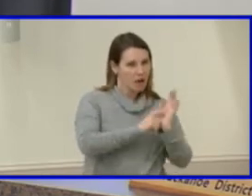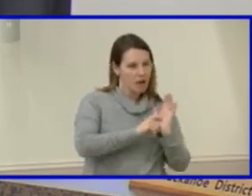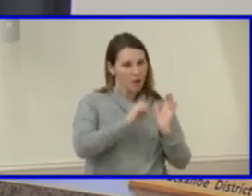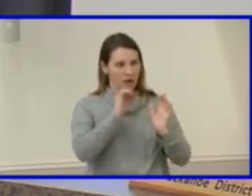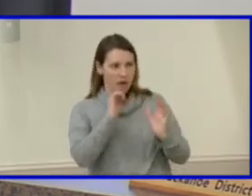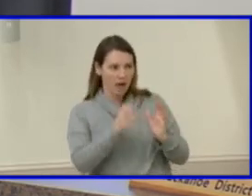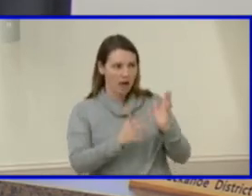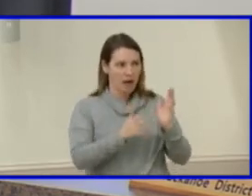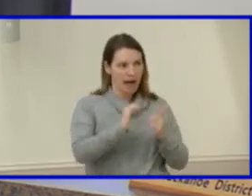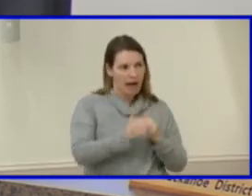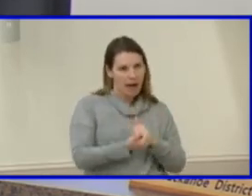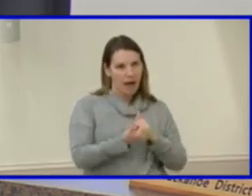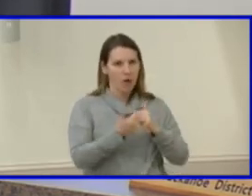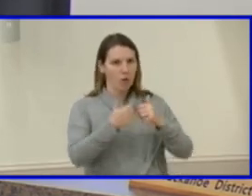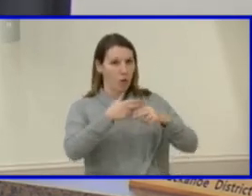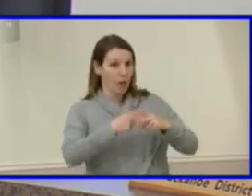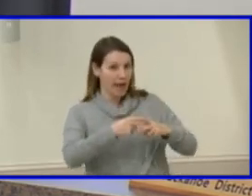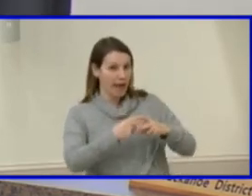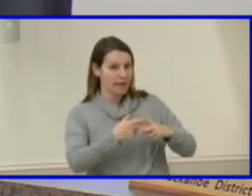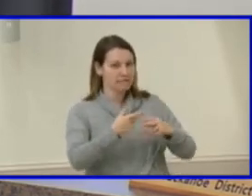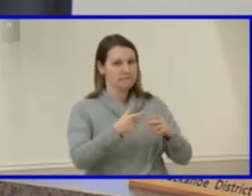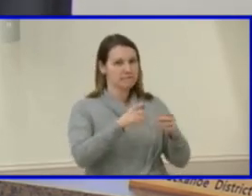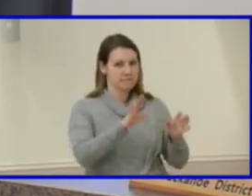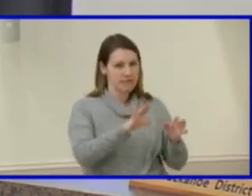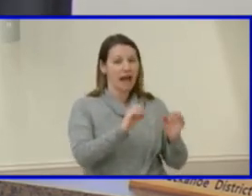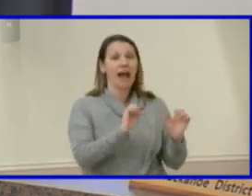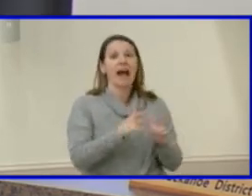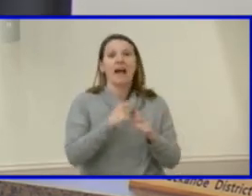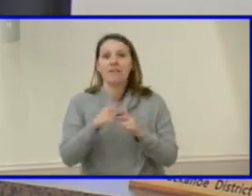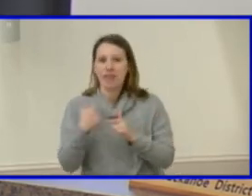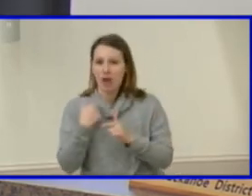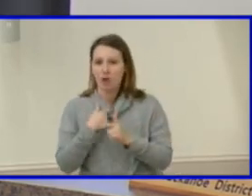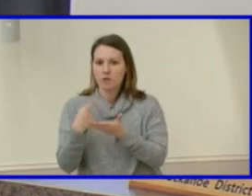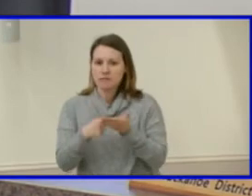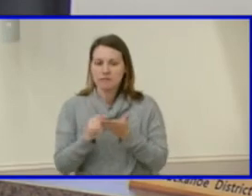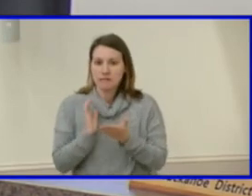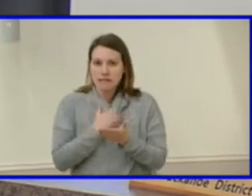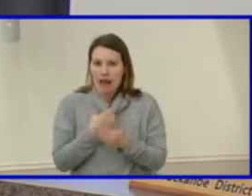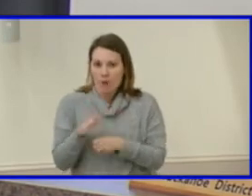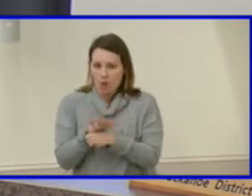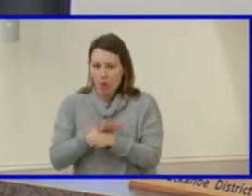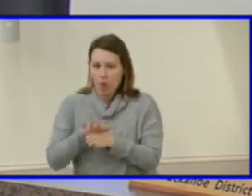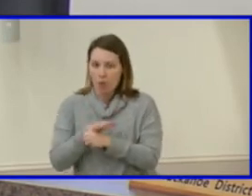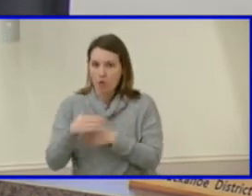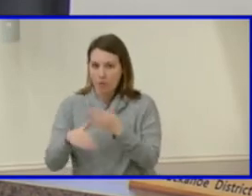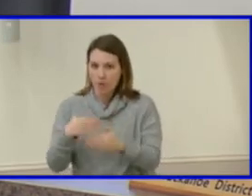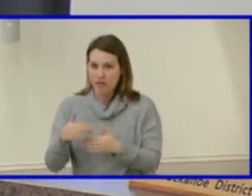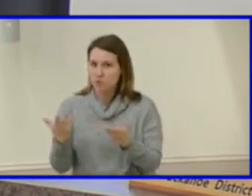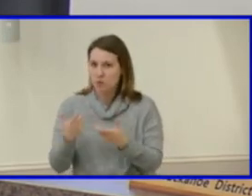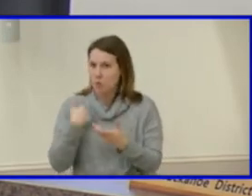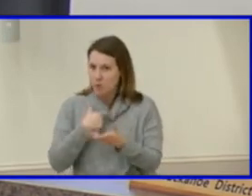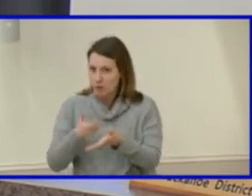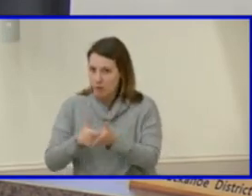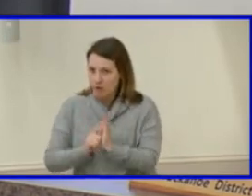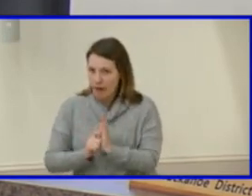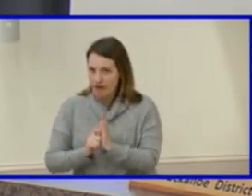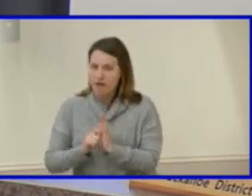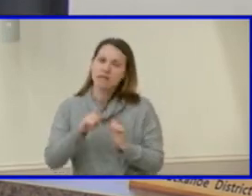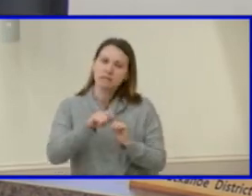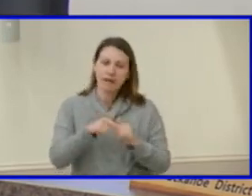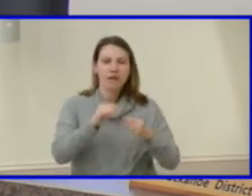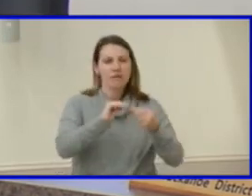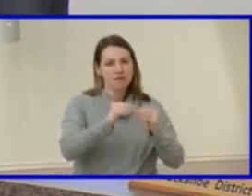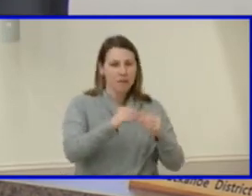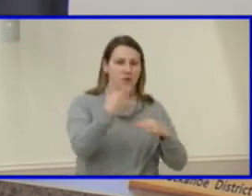we've also reflected on our, our local process for entrance and, and the number of seats and accessibility and opportunities.